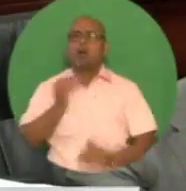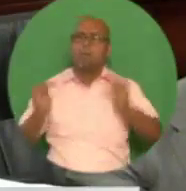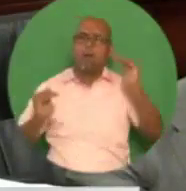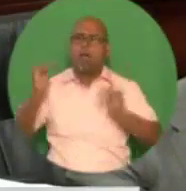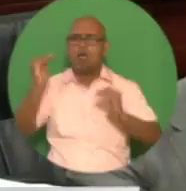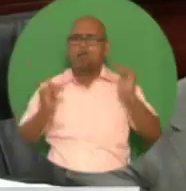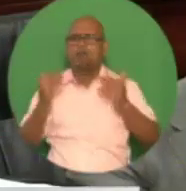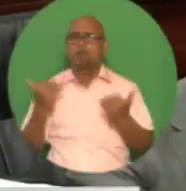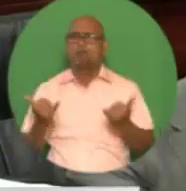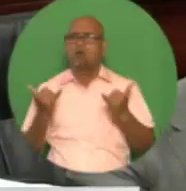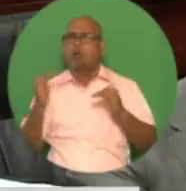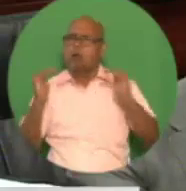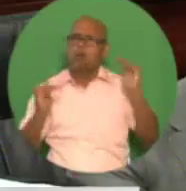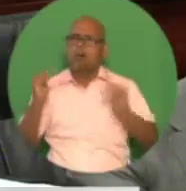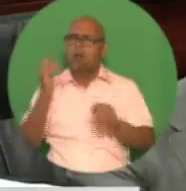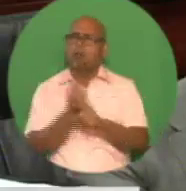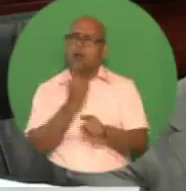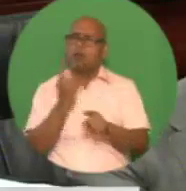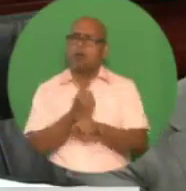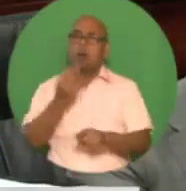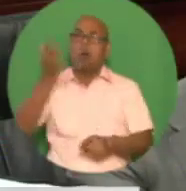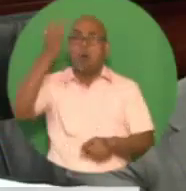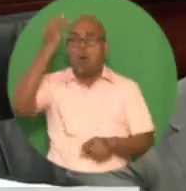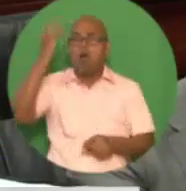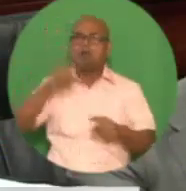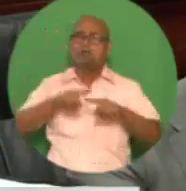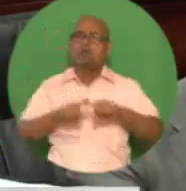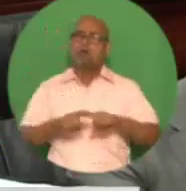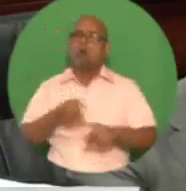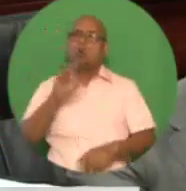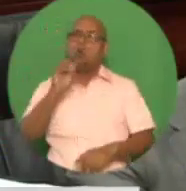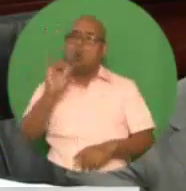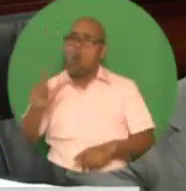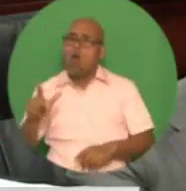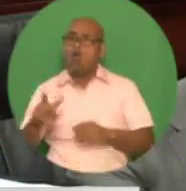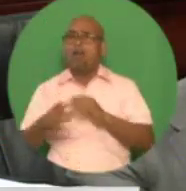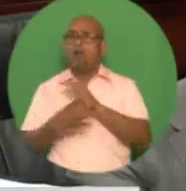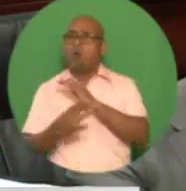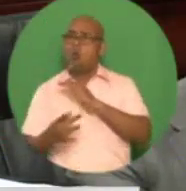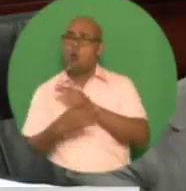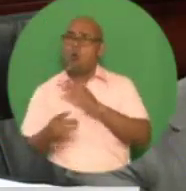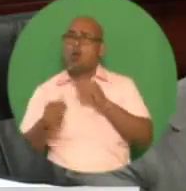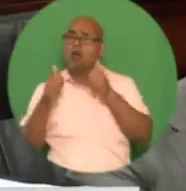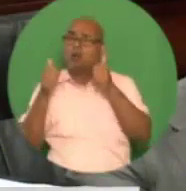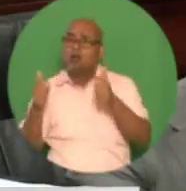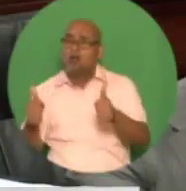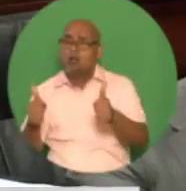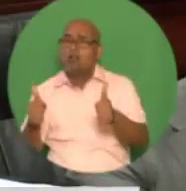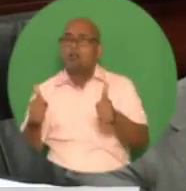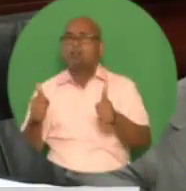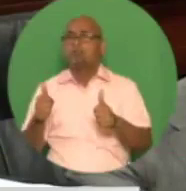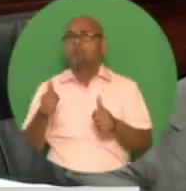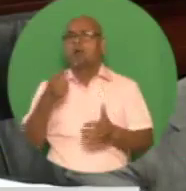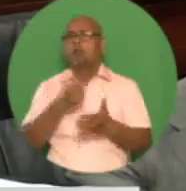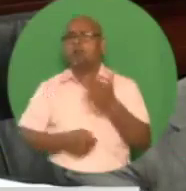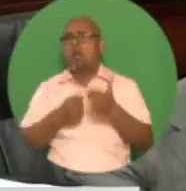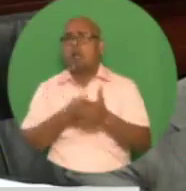energy prices in 2017, as well as our own ongoing fiscal consolidation efforts.